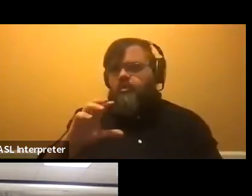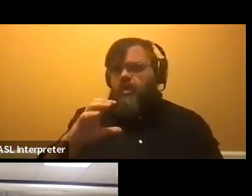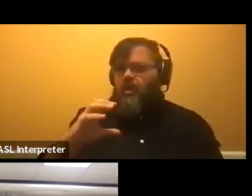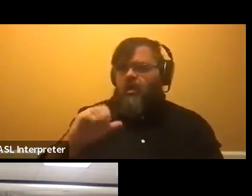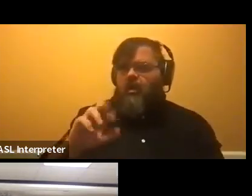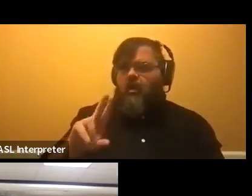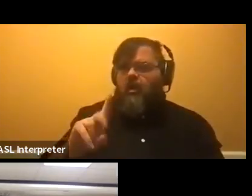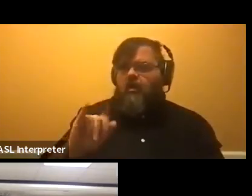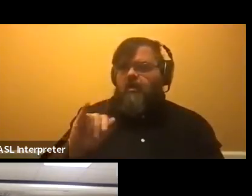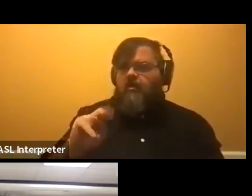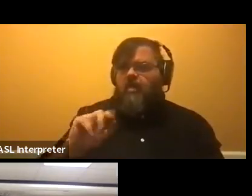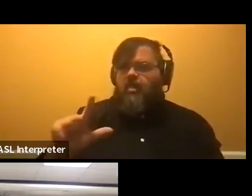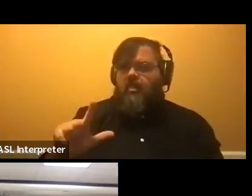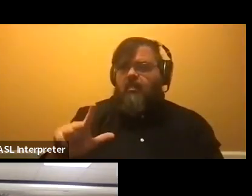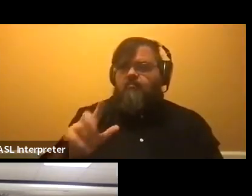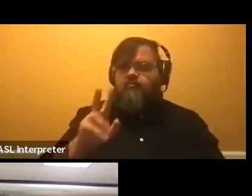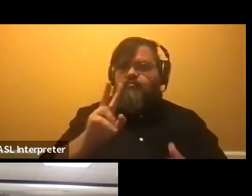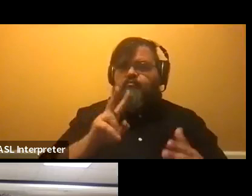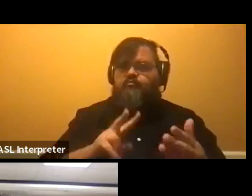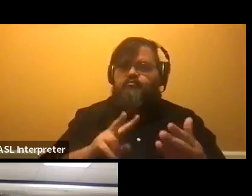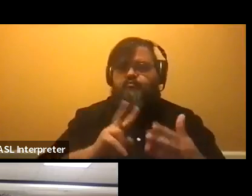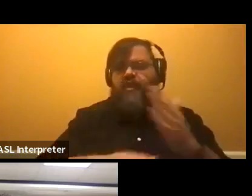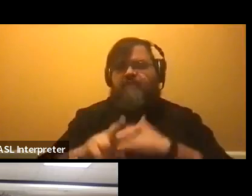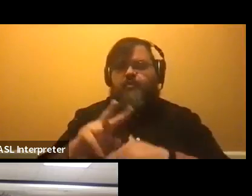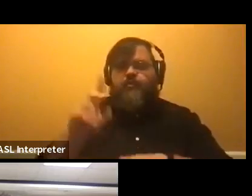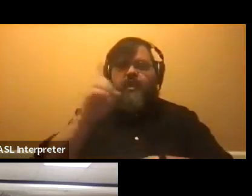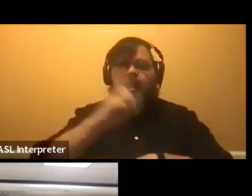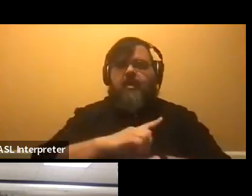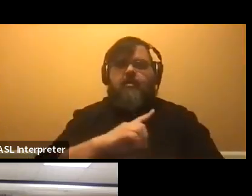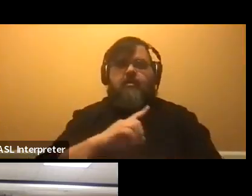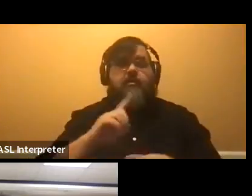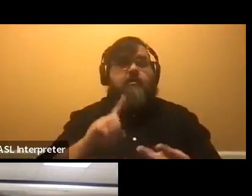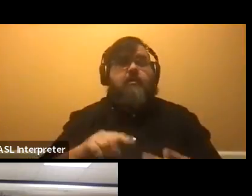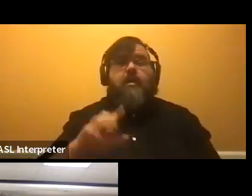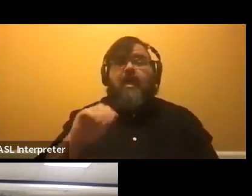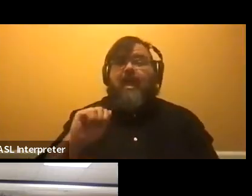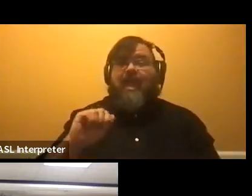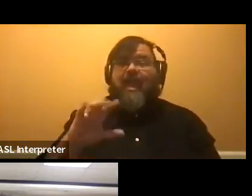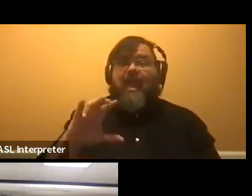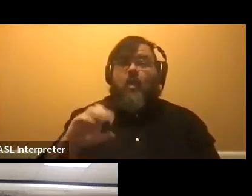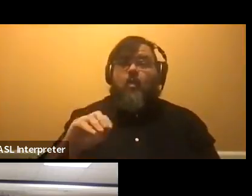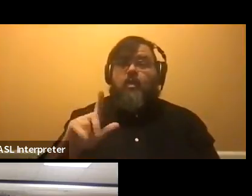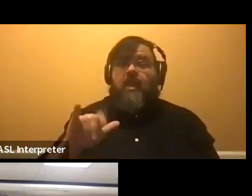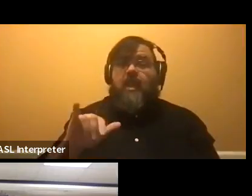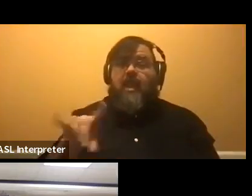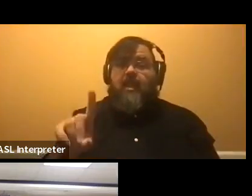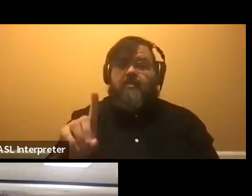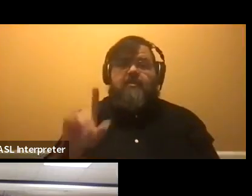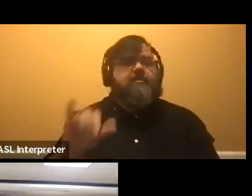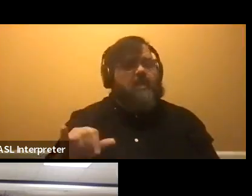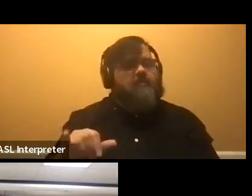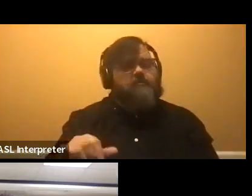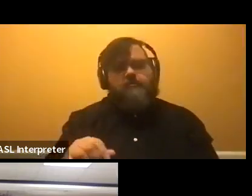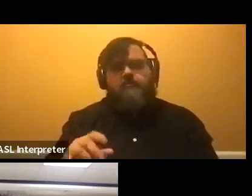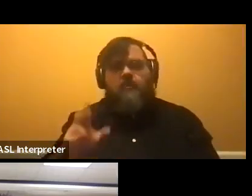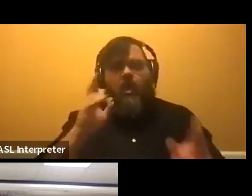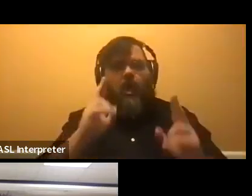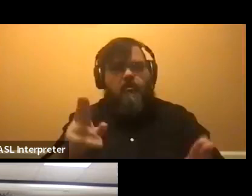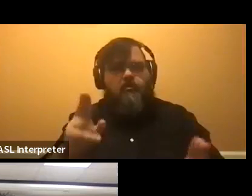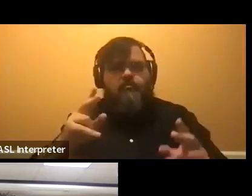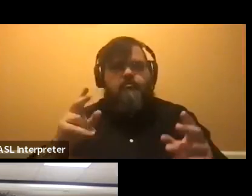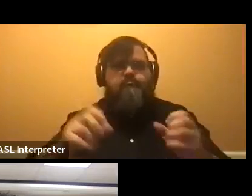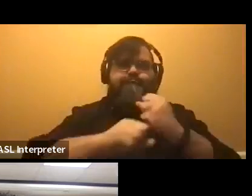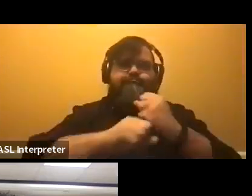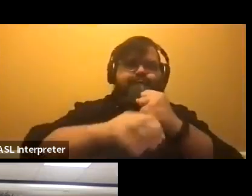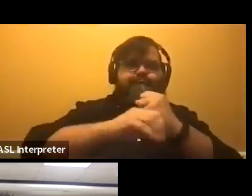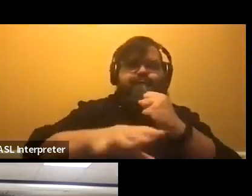Accolade, which is like the different, um, if anyone hasn't gone yet, it's the different, um, like kind of honors promoting events where you get to meet professors and